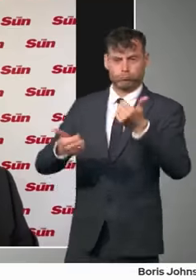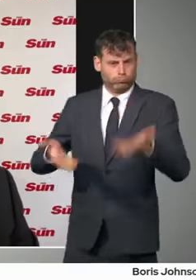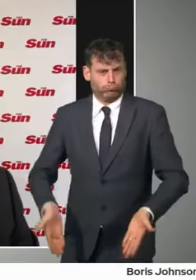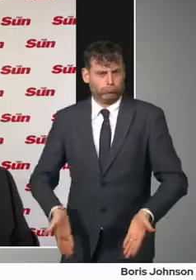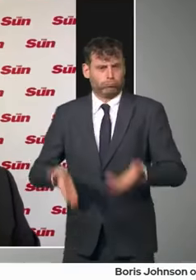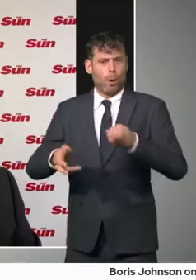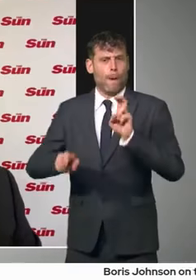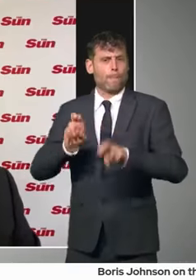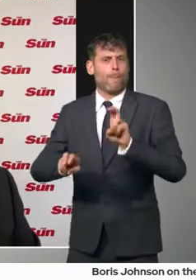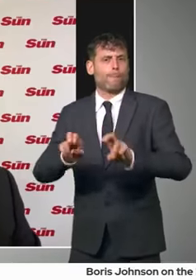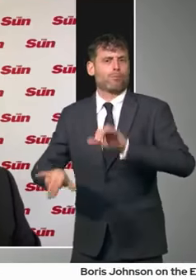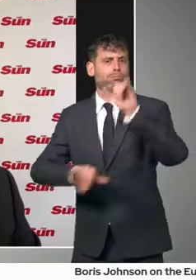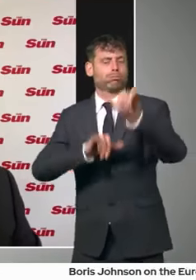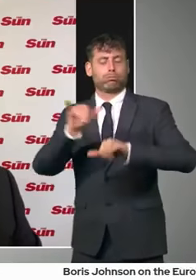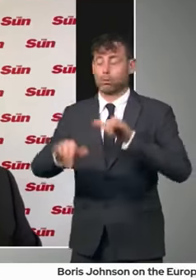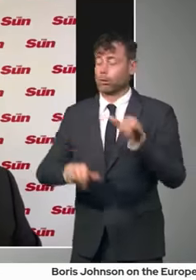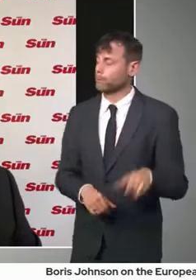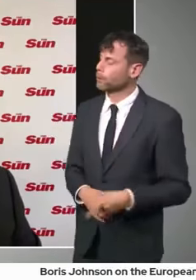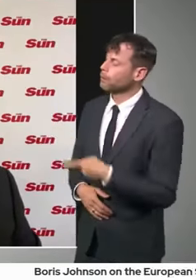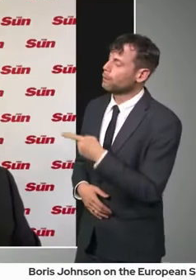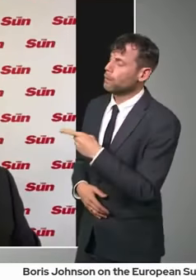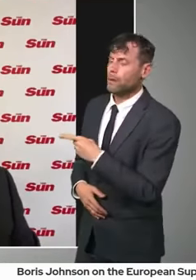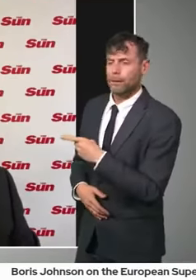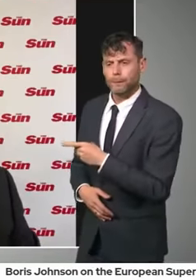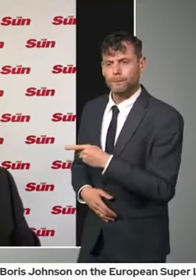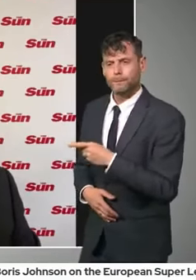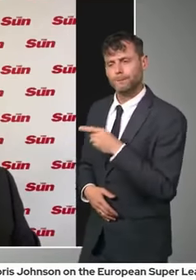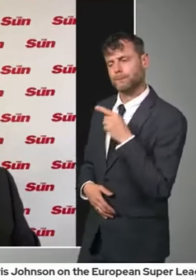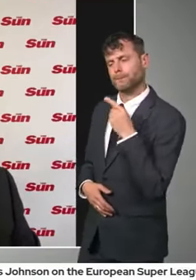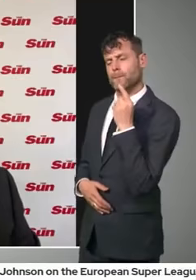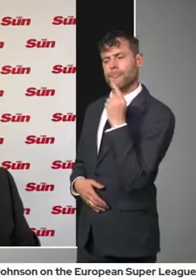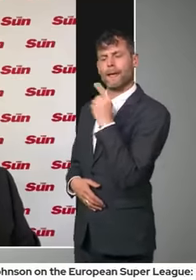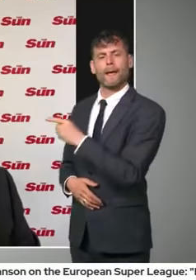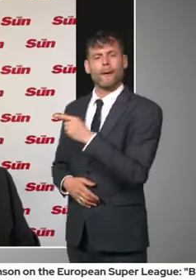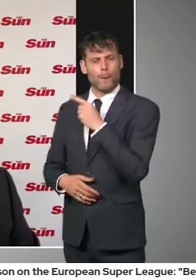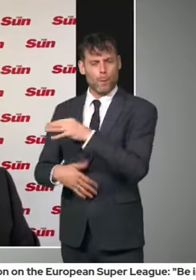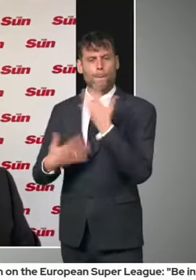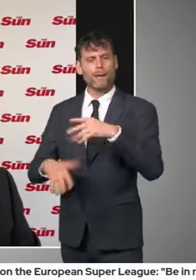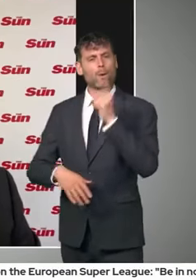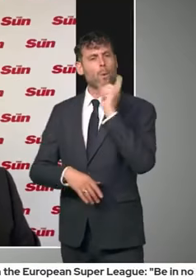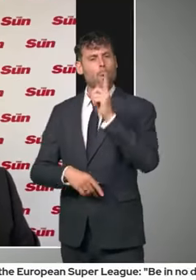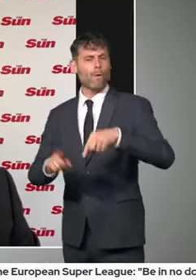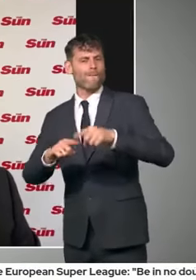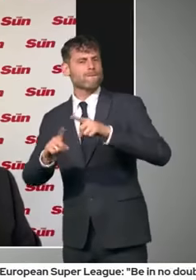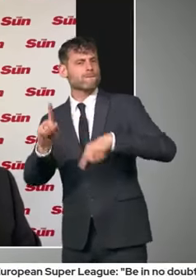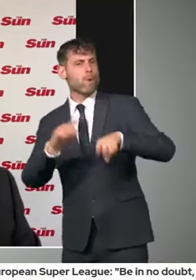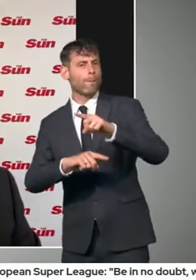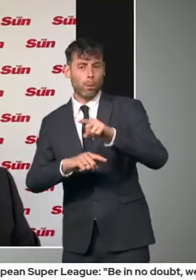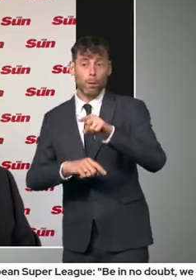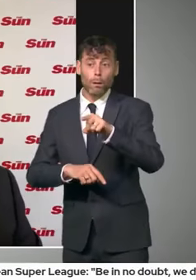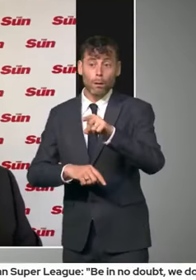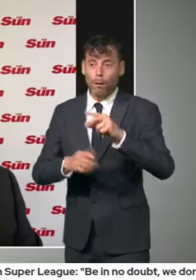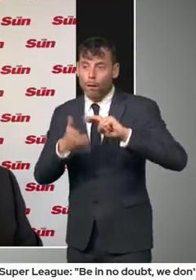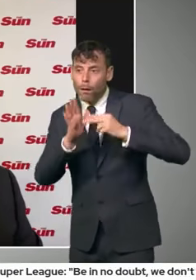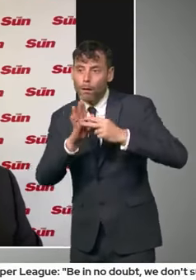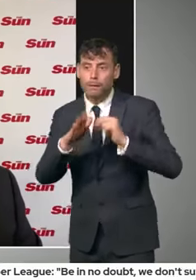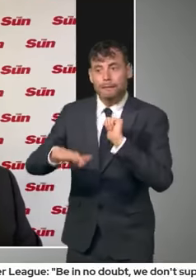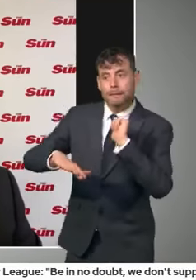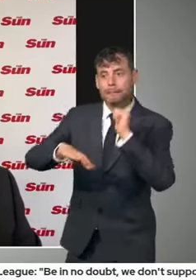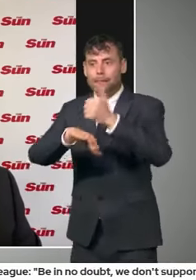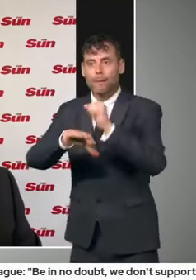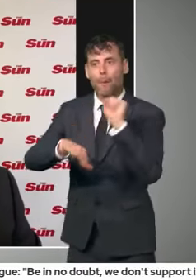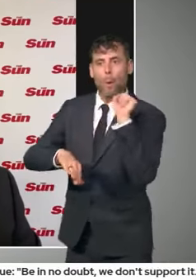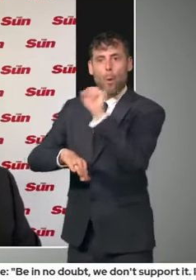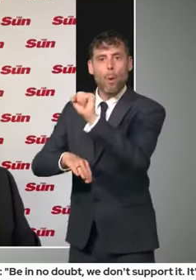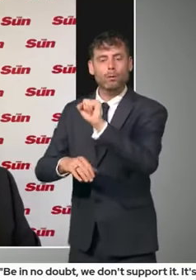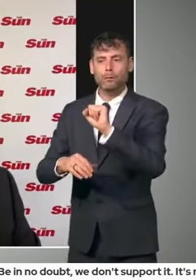football leaders, you promised a legislative bomb if they proceeded with this plan. Can you give us some insight into what that bomb might include? And is it true you're